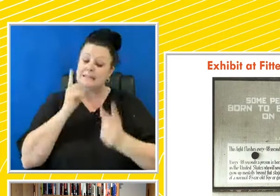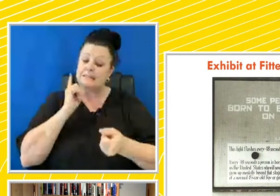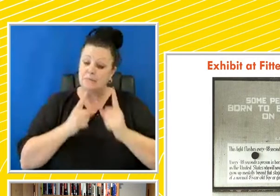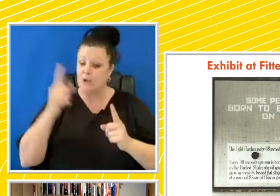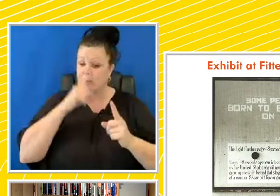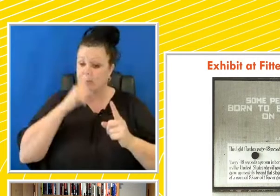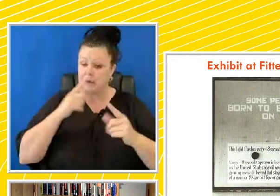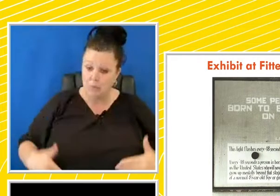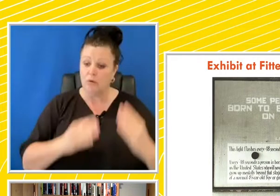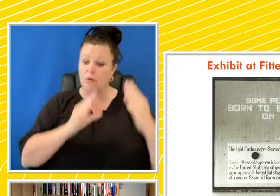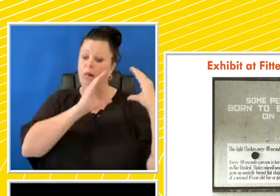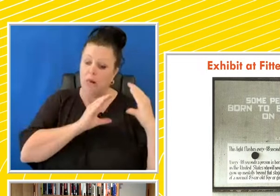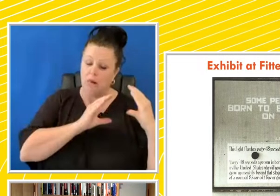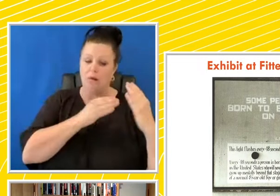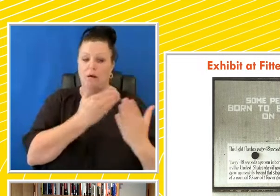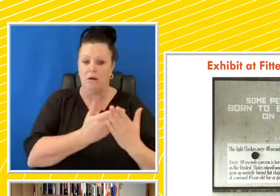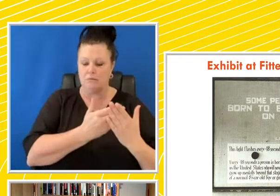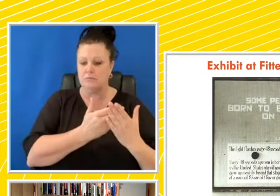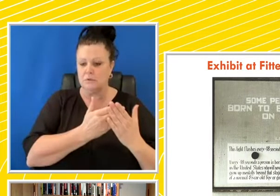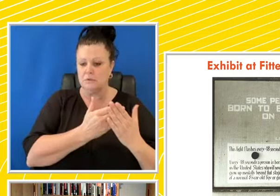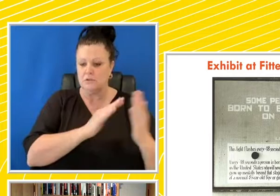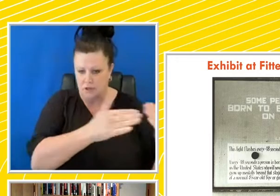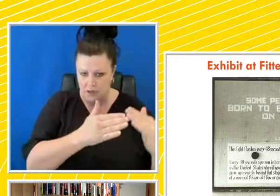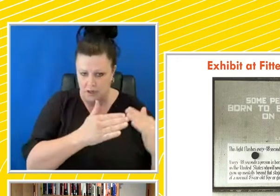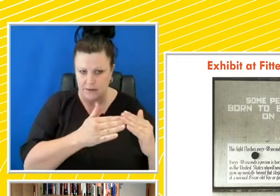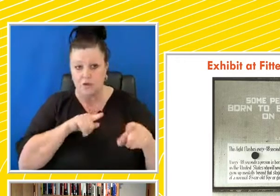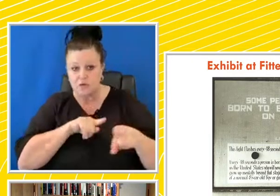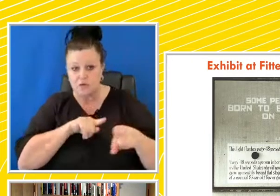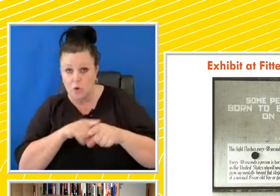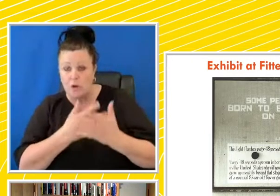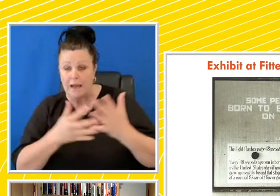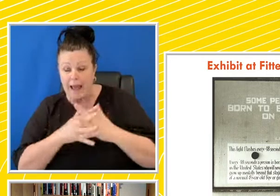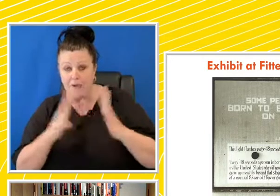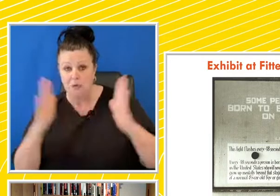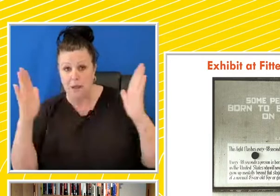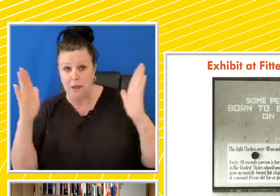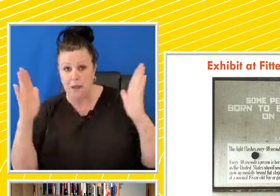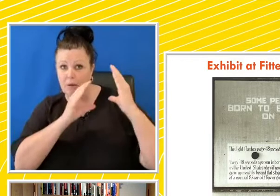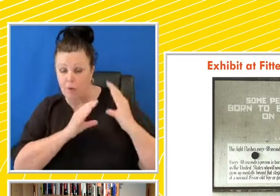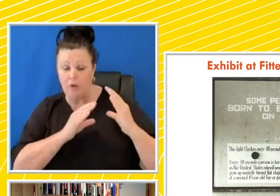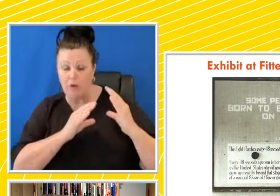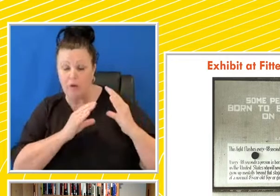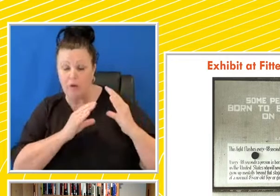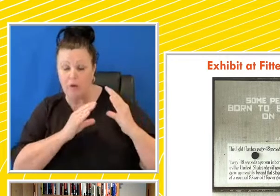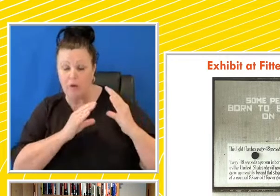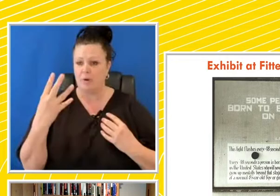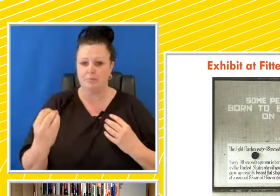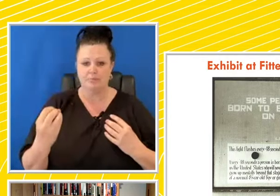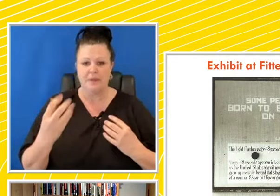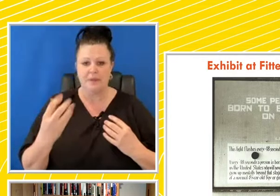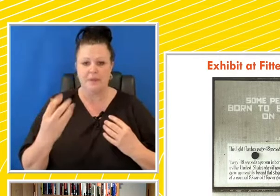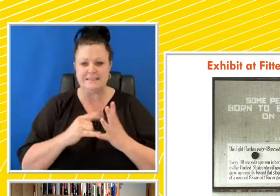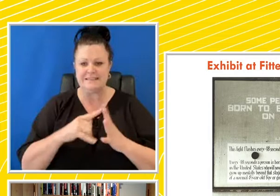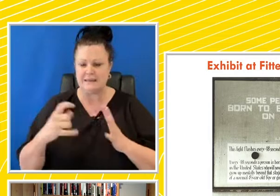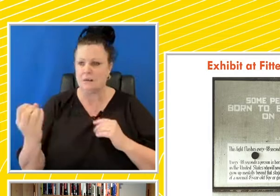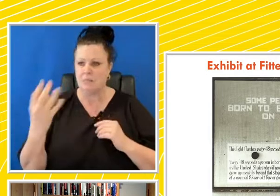be a burden on the rest. Learn about heredity. You can help to correct these conditions. This light flashes every 15 seconds.